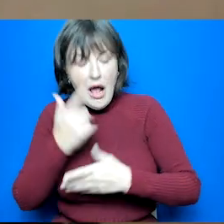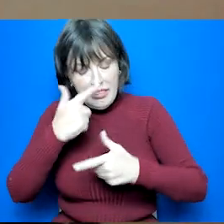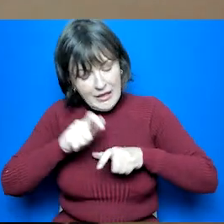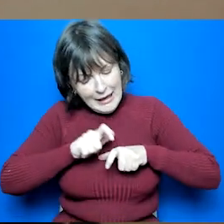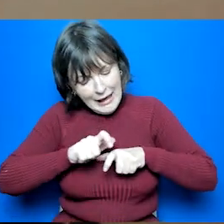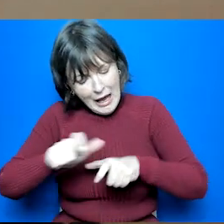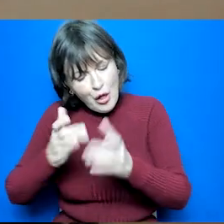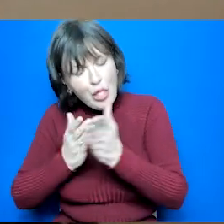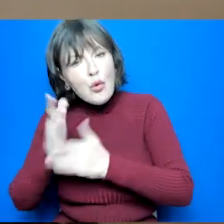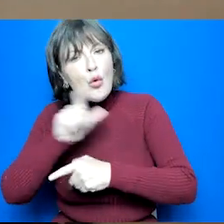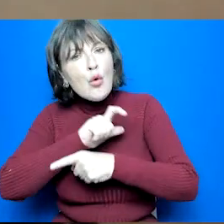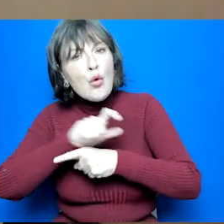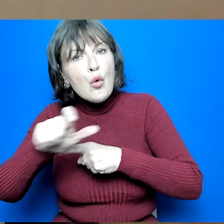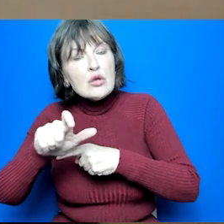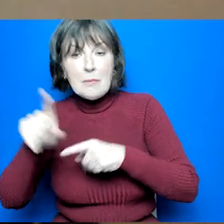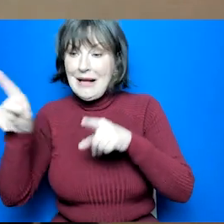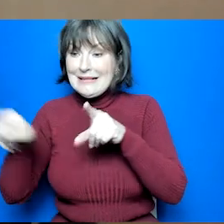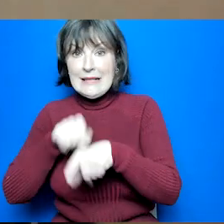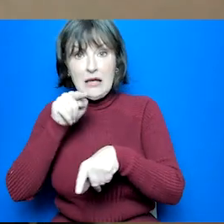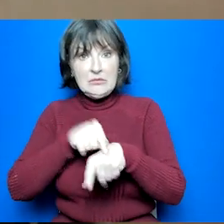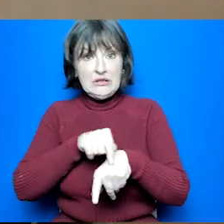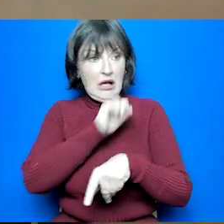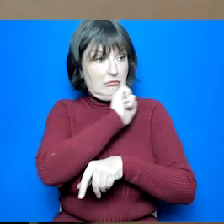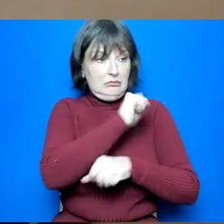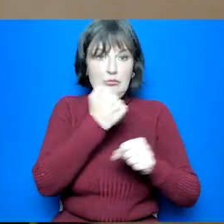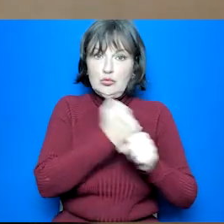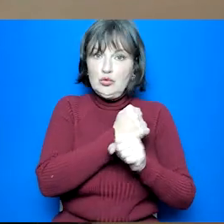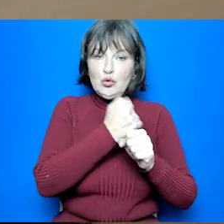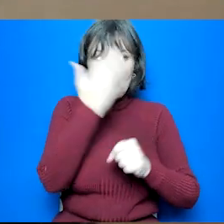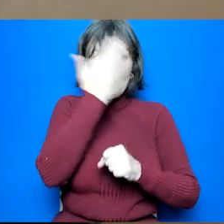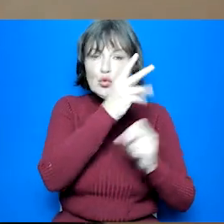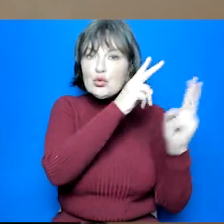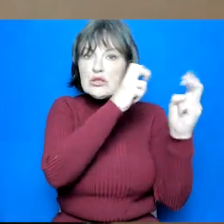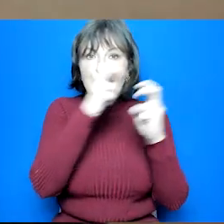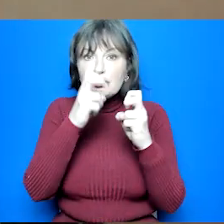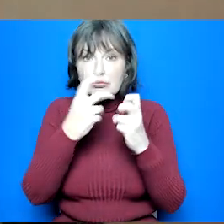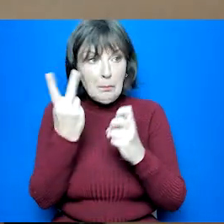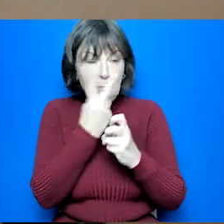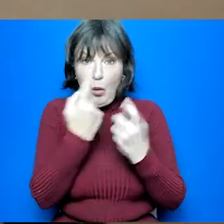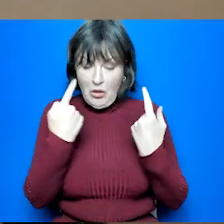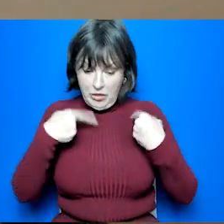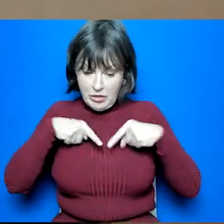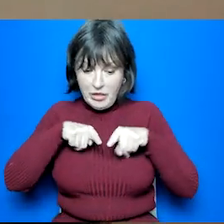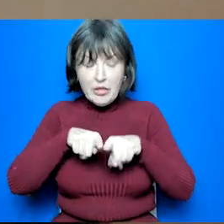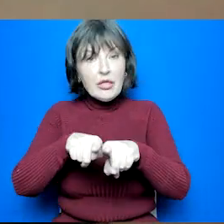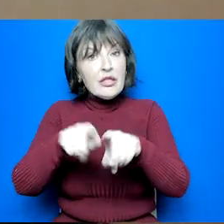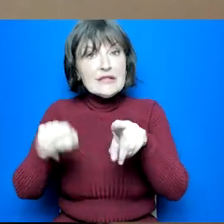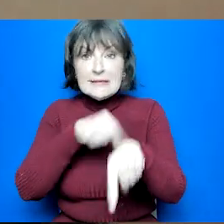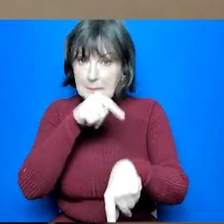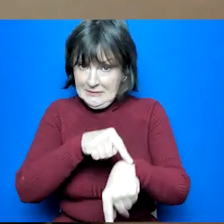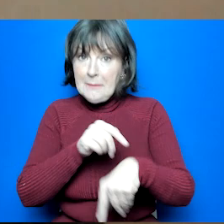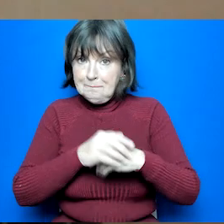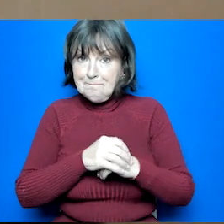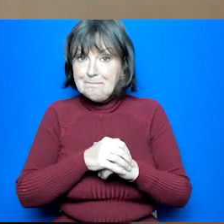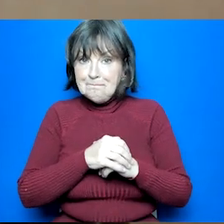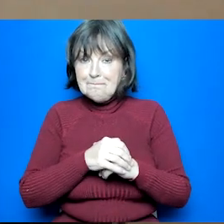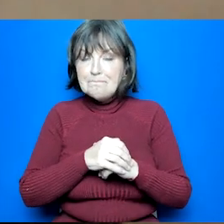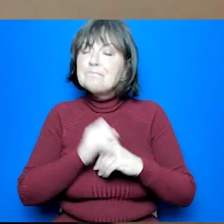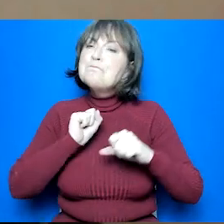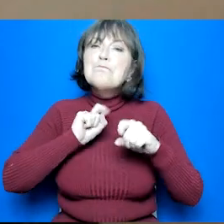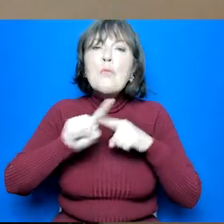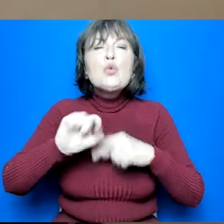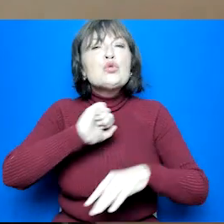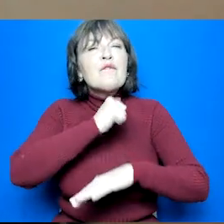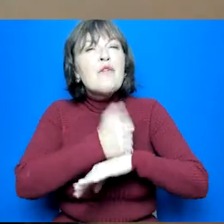complete the foundation apprenticeships alongside their other subjects like their nat 4s 5s or their hires um most of the foundation